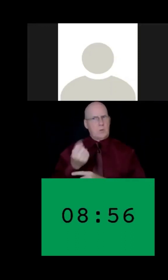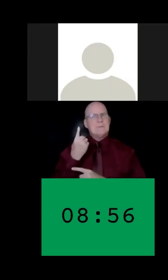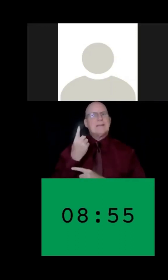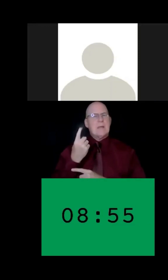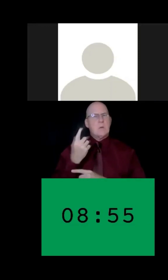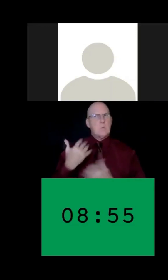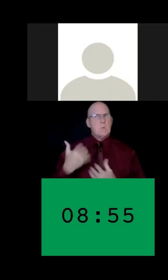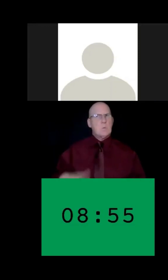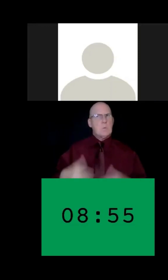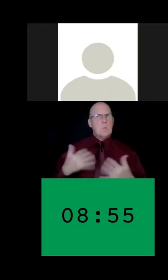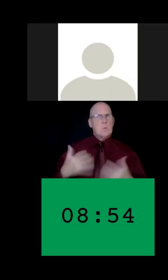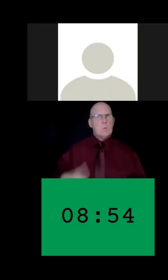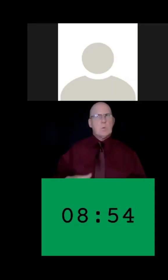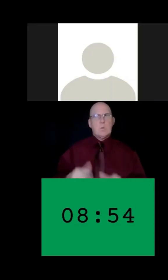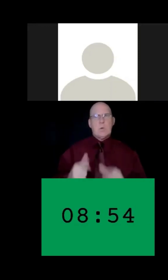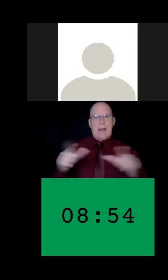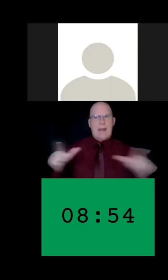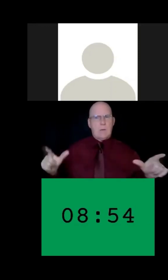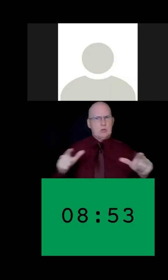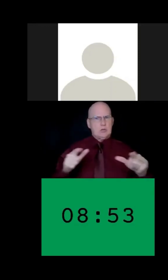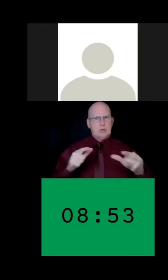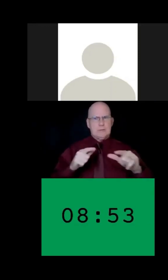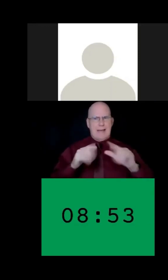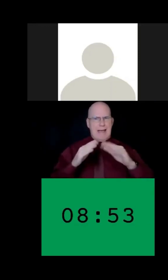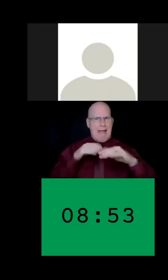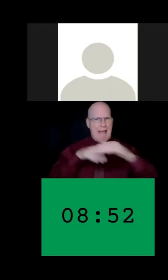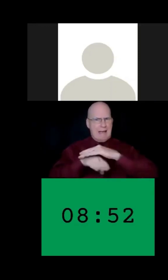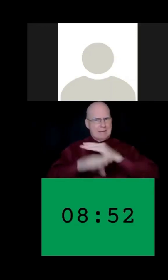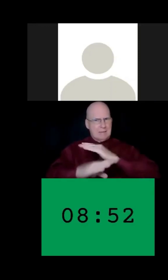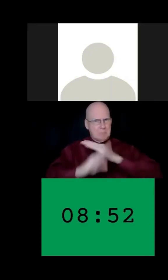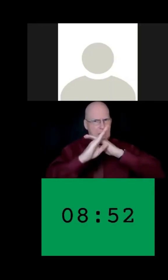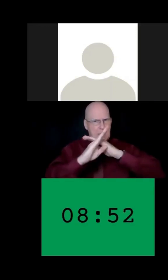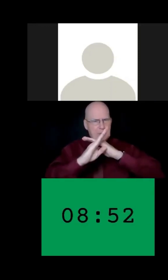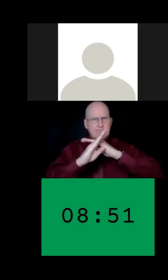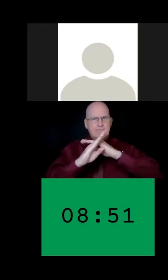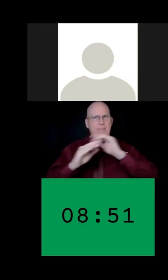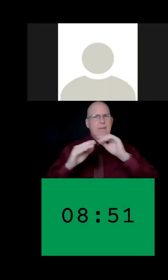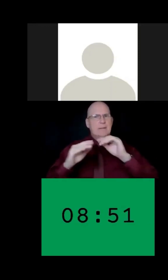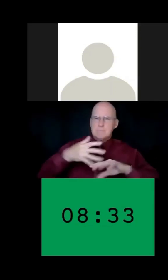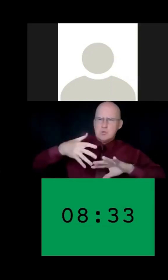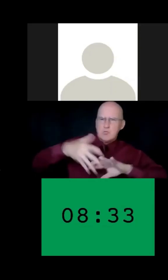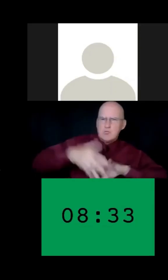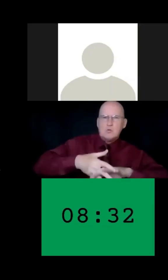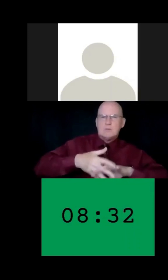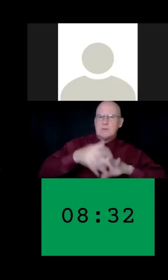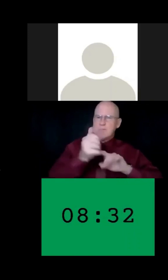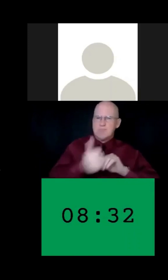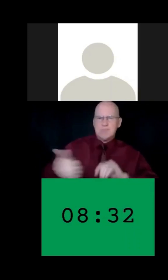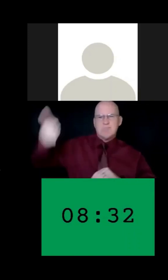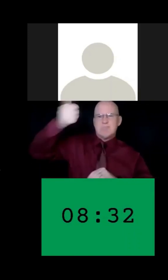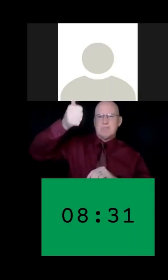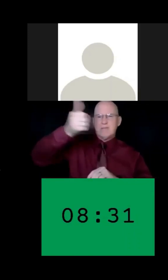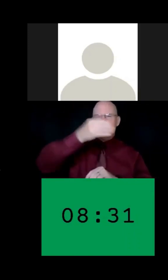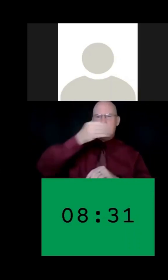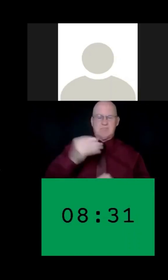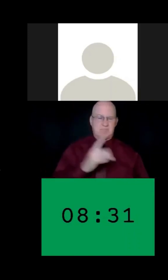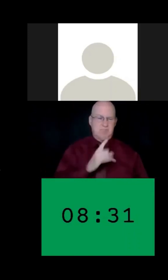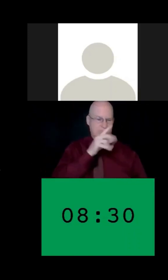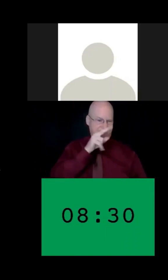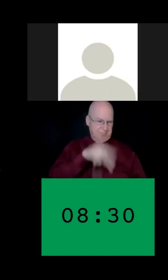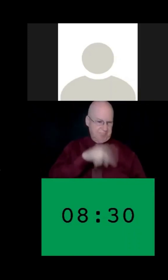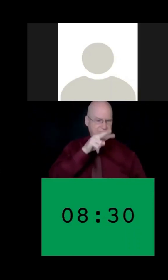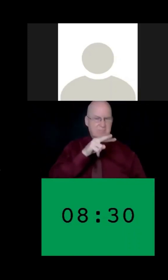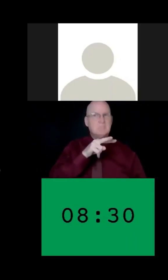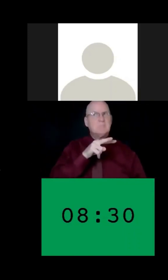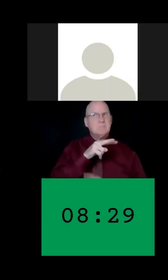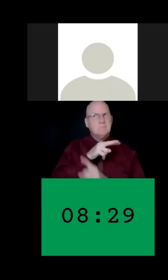not having language access and language justice brings to our communities. And many people in